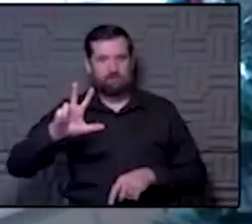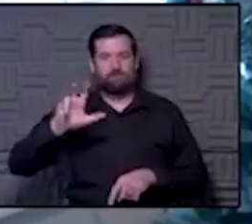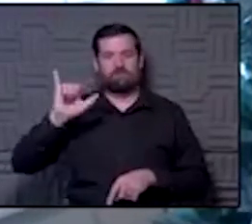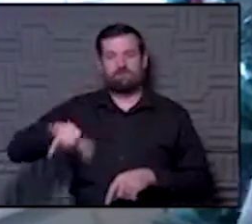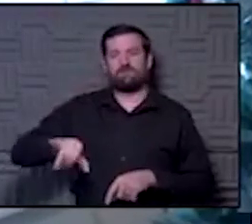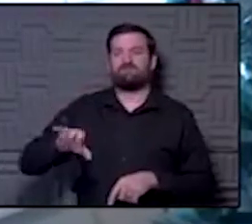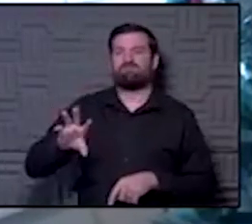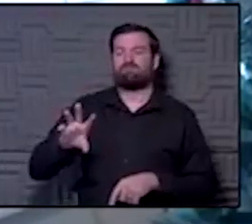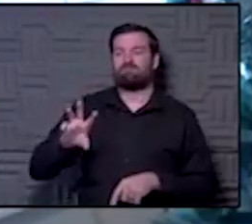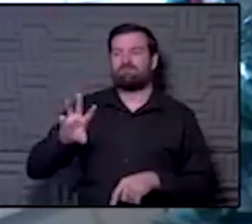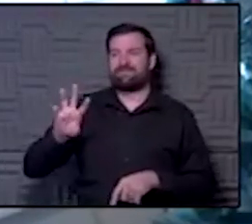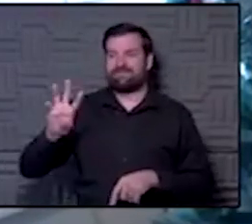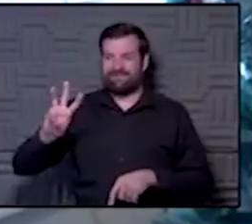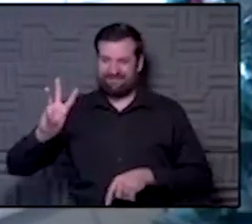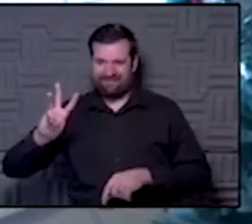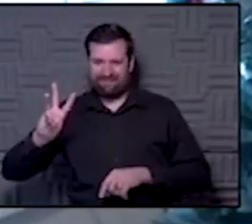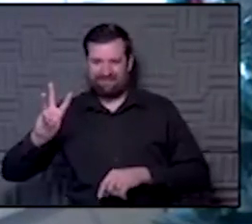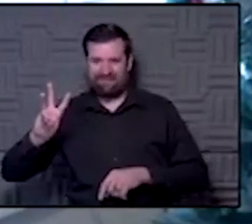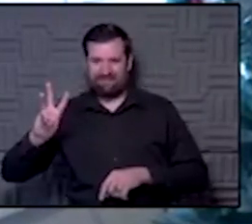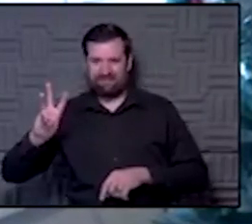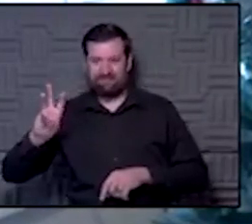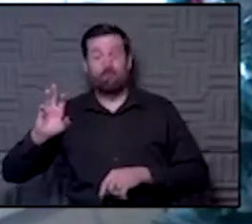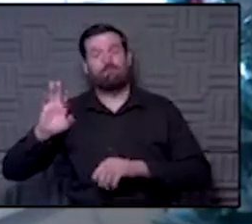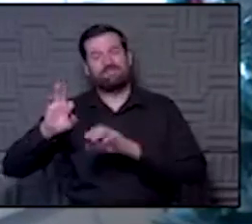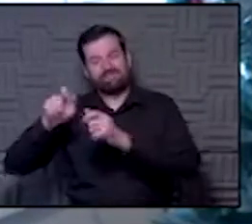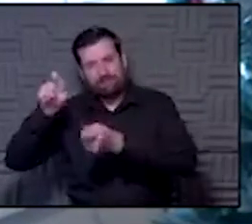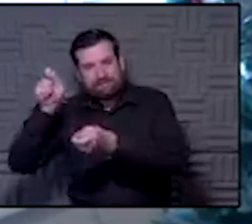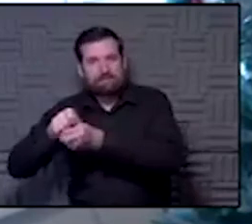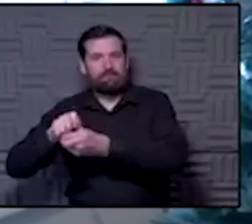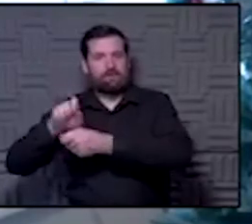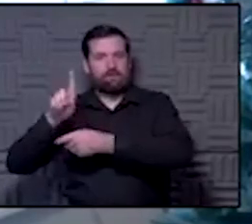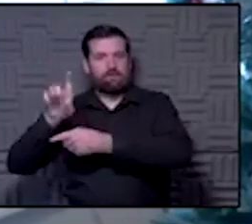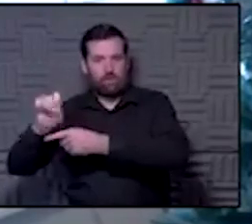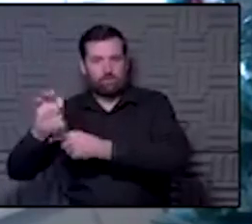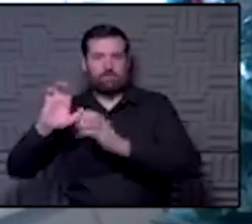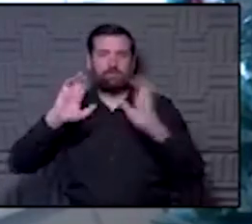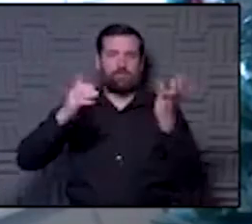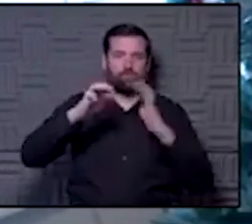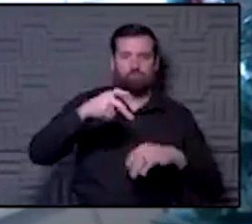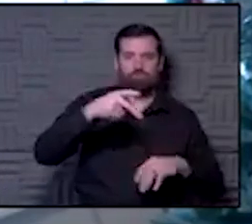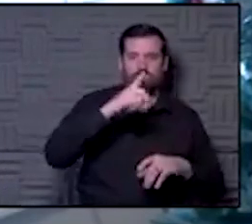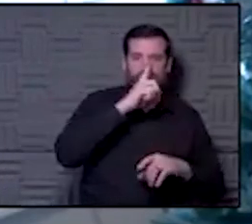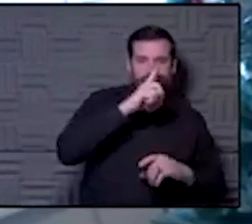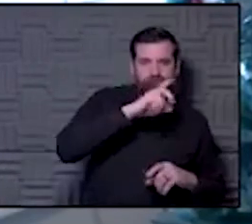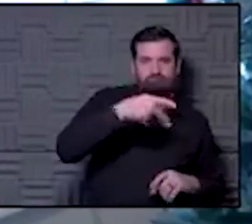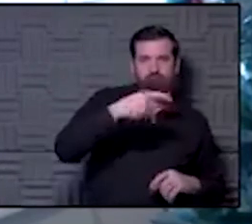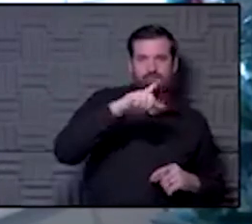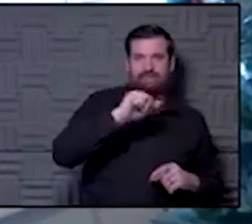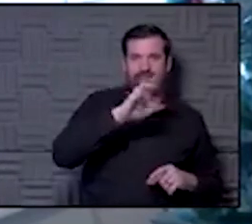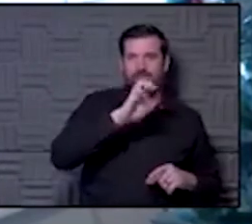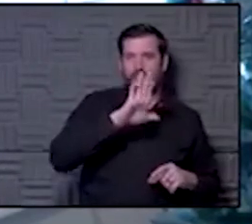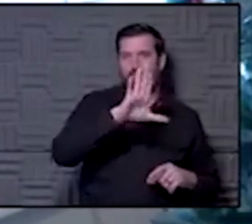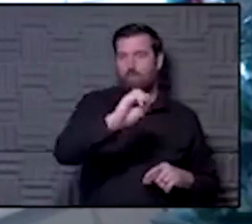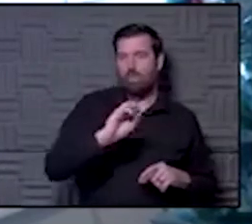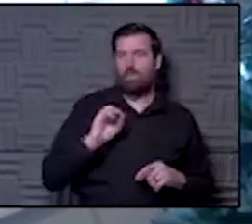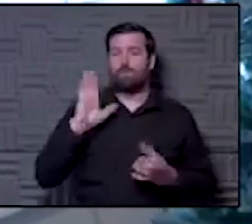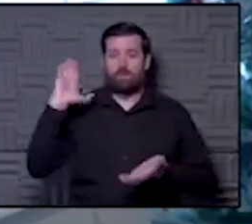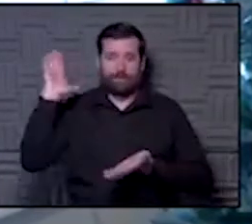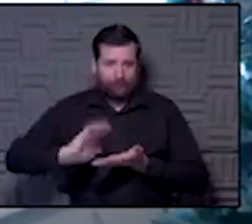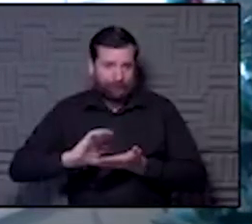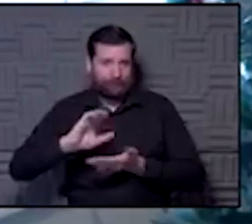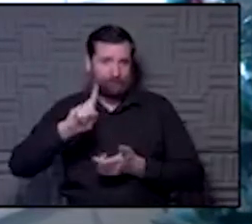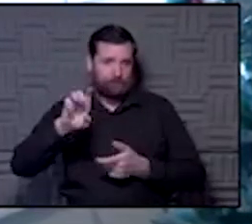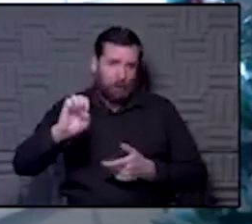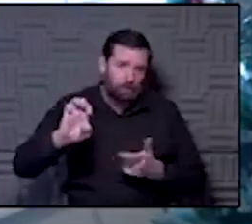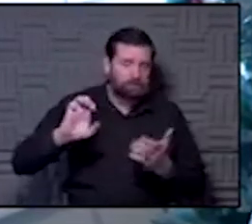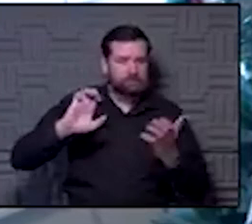versus placebo. You know, there's been a lot of talk about reduced dosing and one dose and that kind of